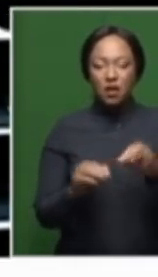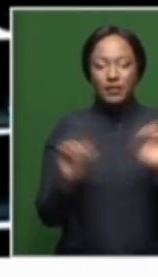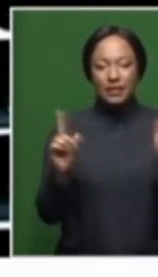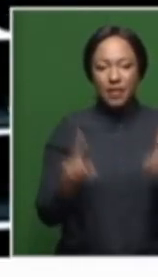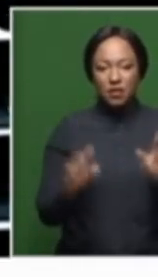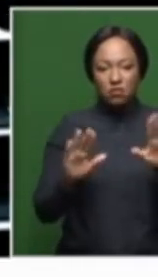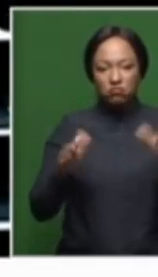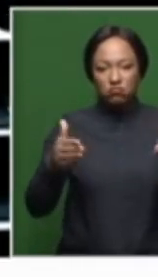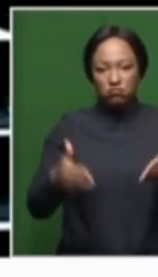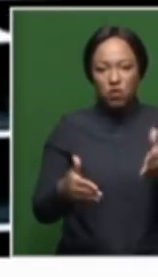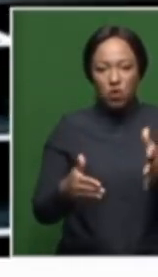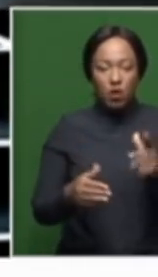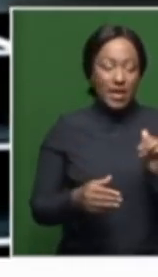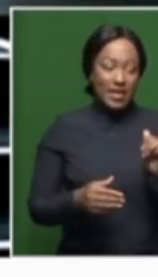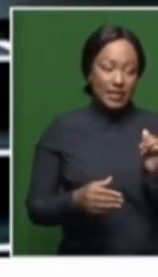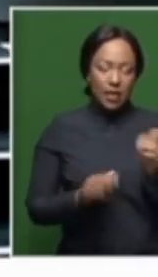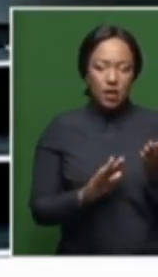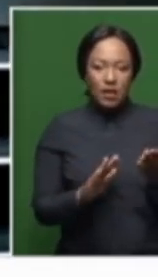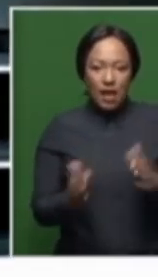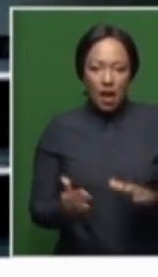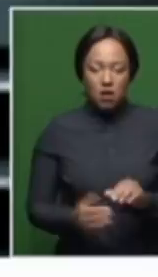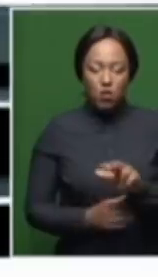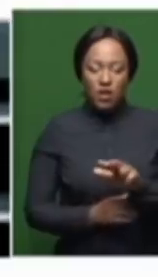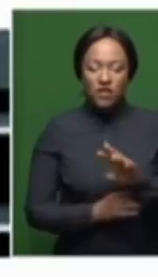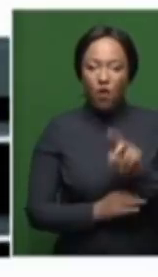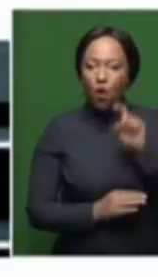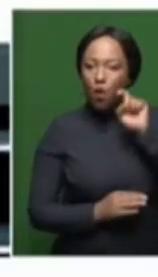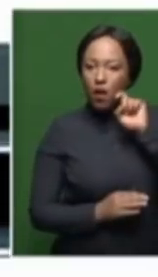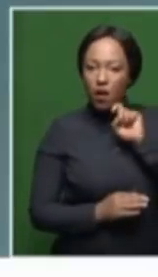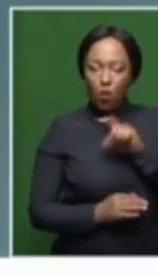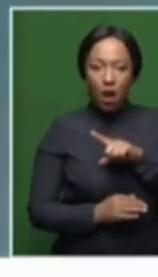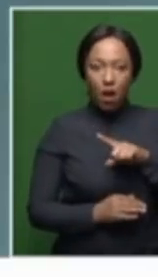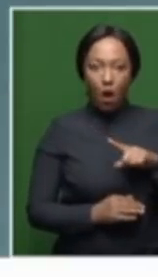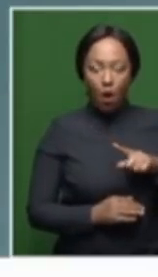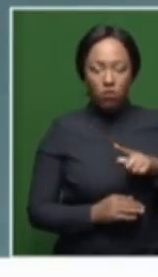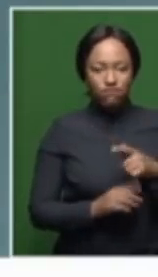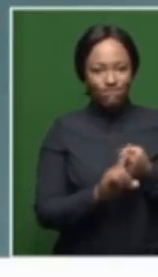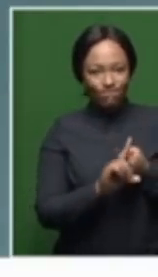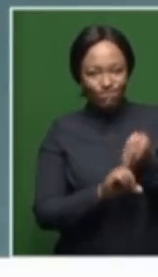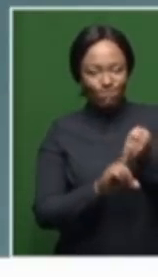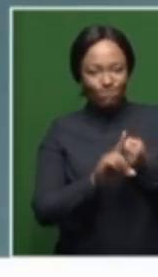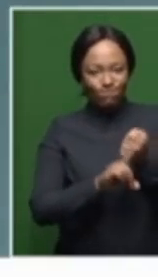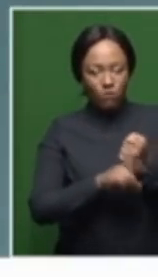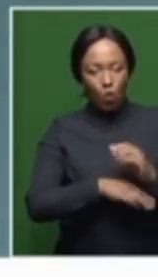died yesterday morning at the age of 84 after a long battle with cancer.